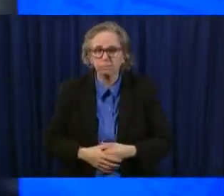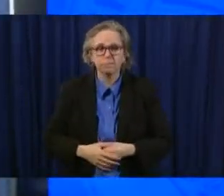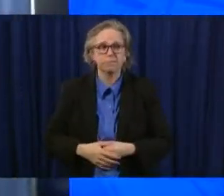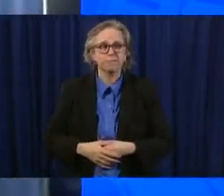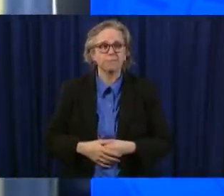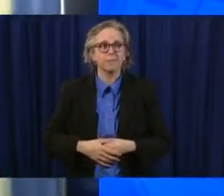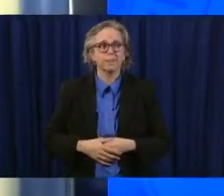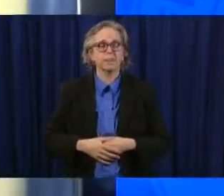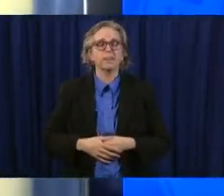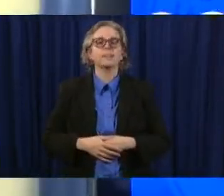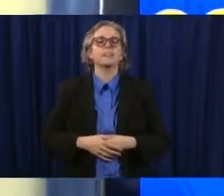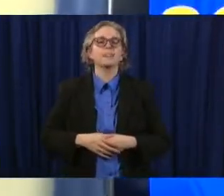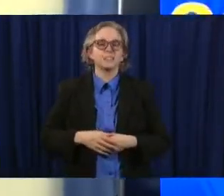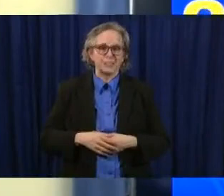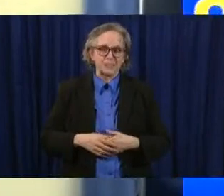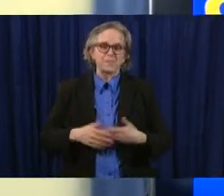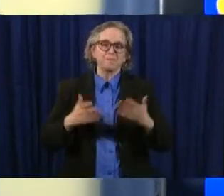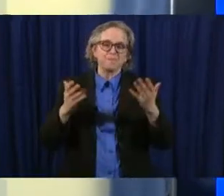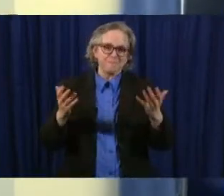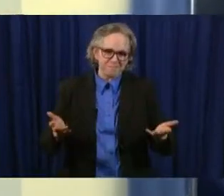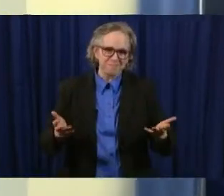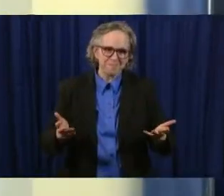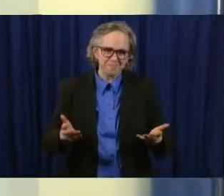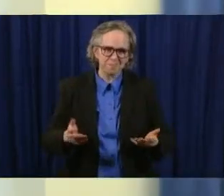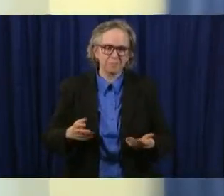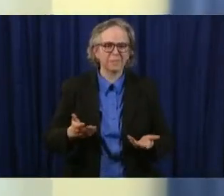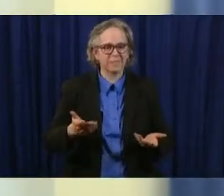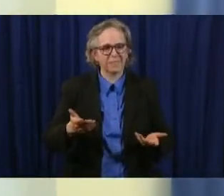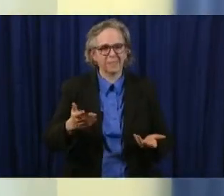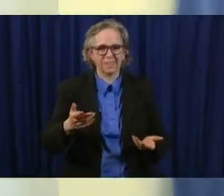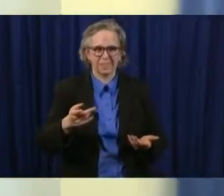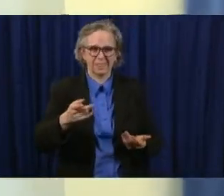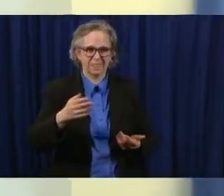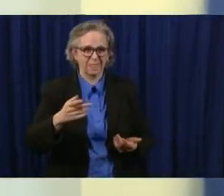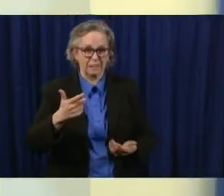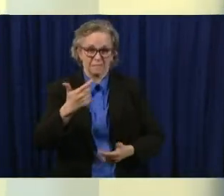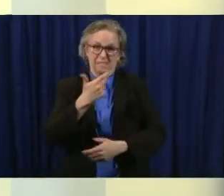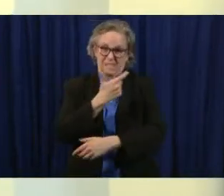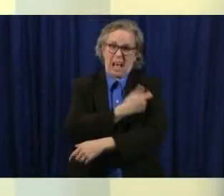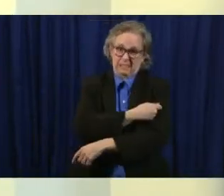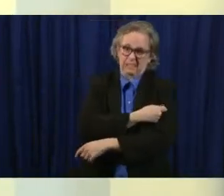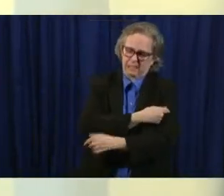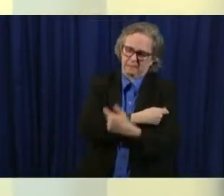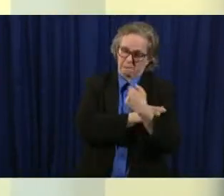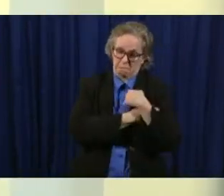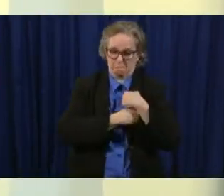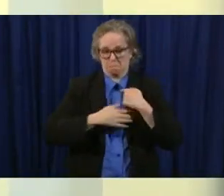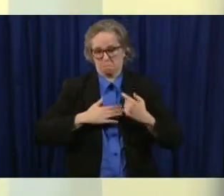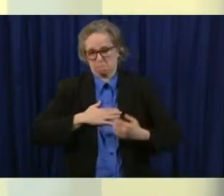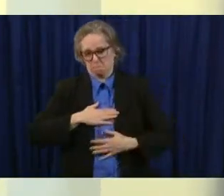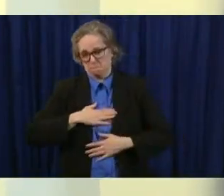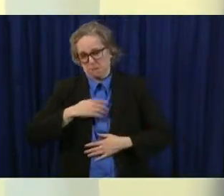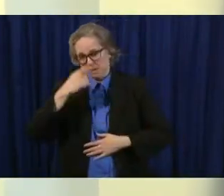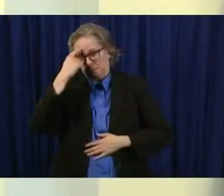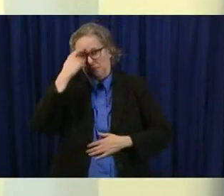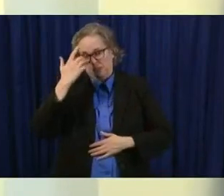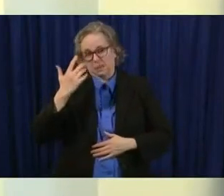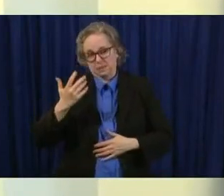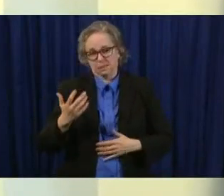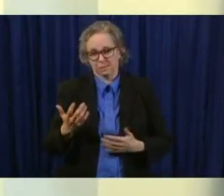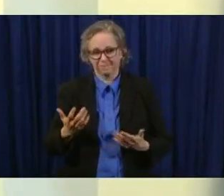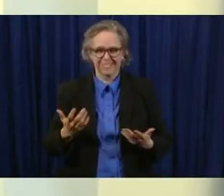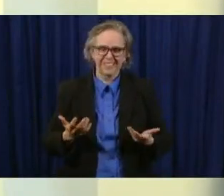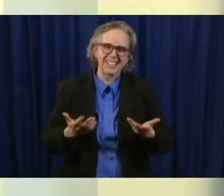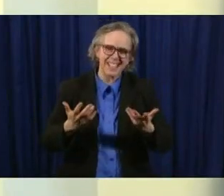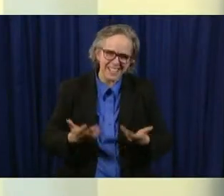well as you know i i think vaccines are something um that coronavirus is giving us a